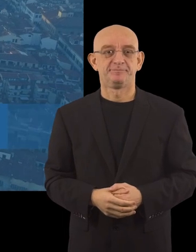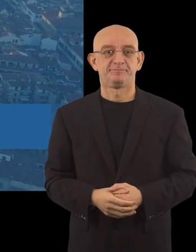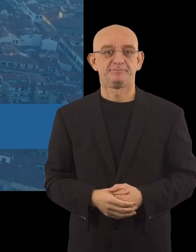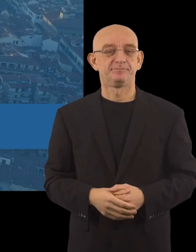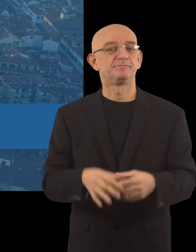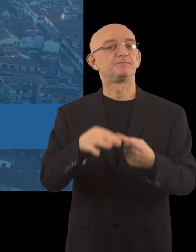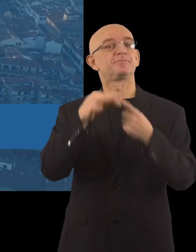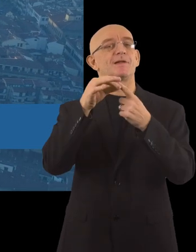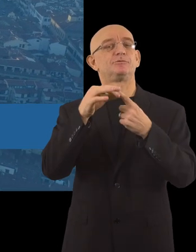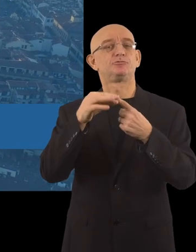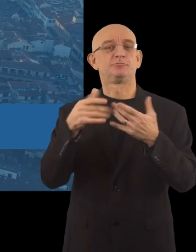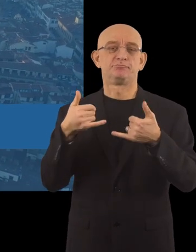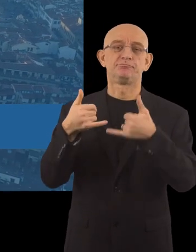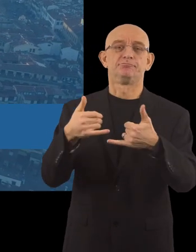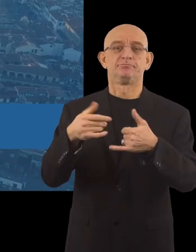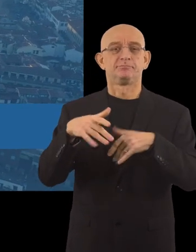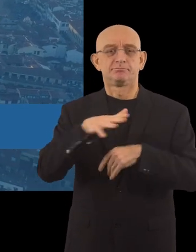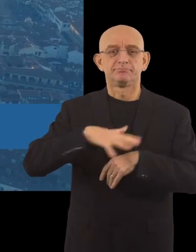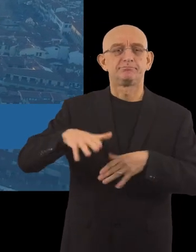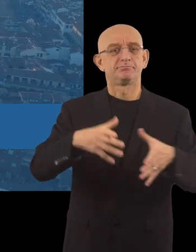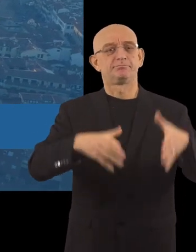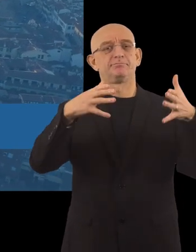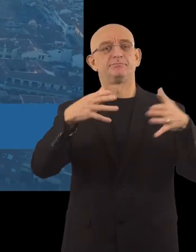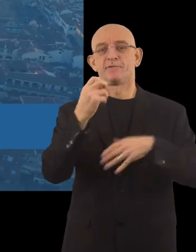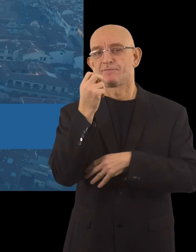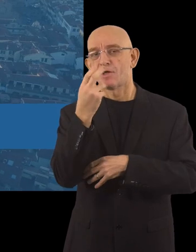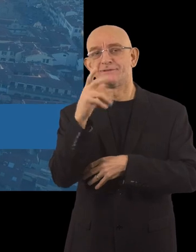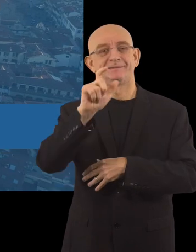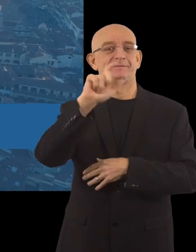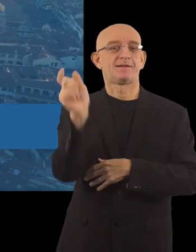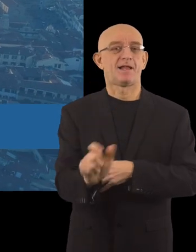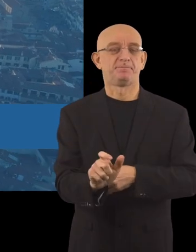Special mention for the built environment, Florence, Italy.